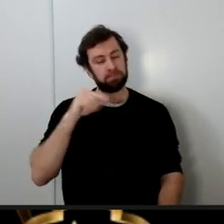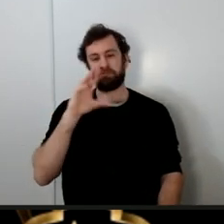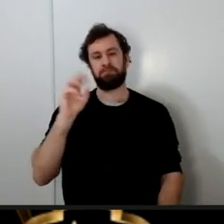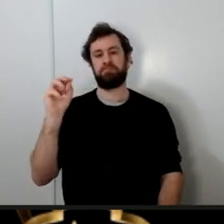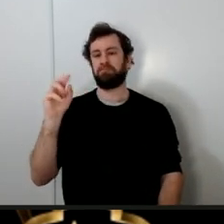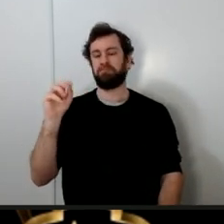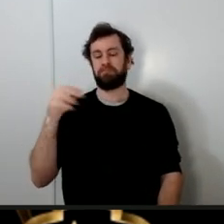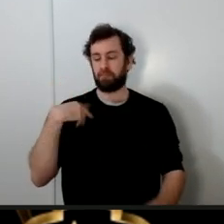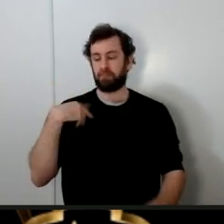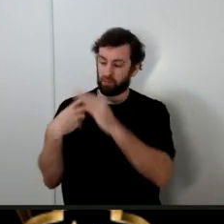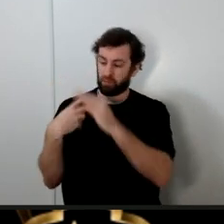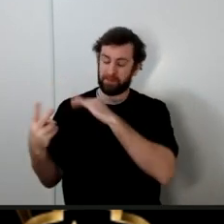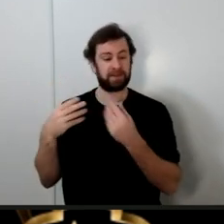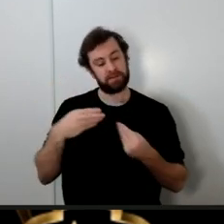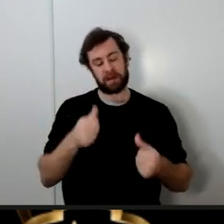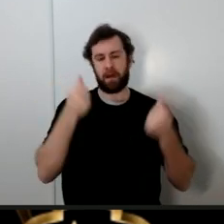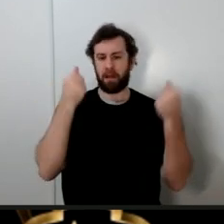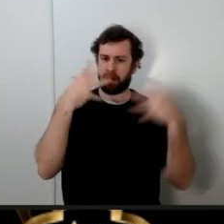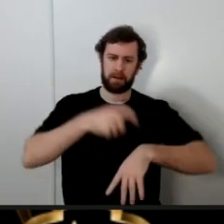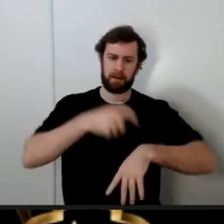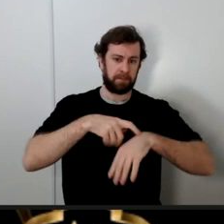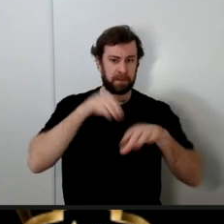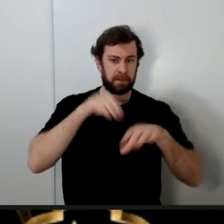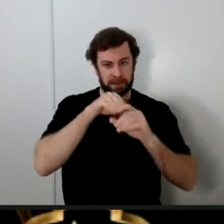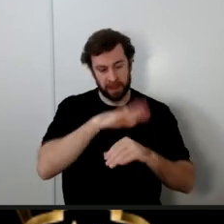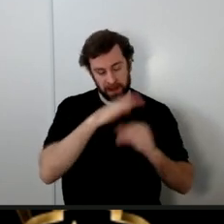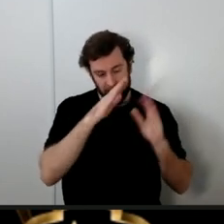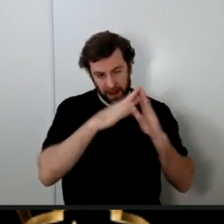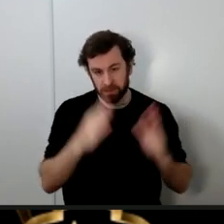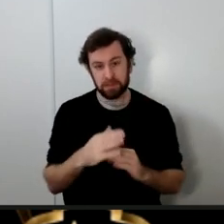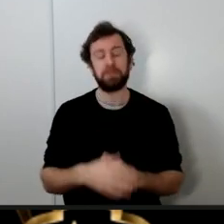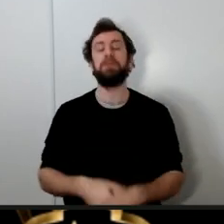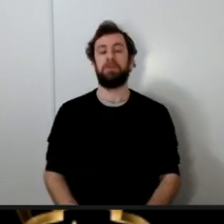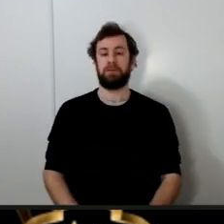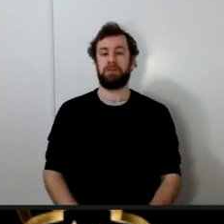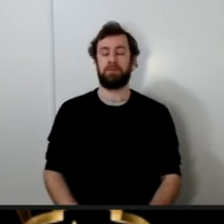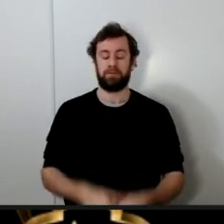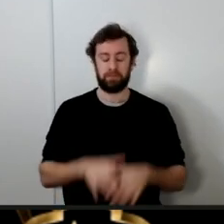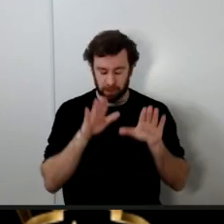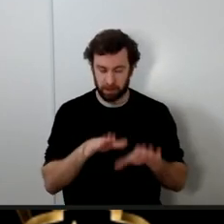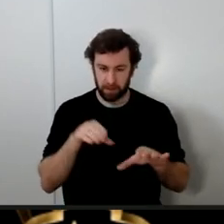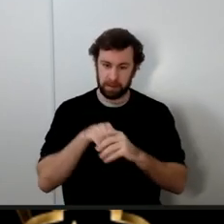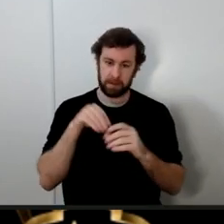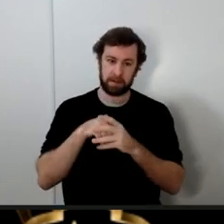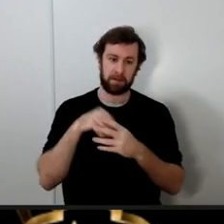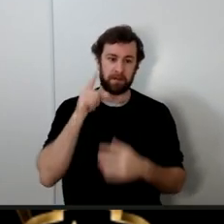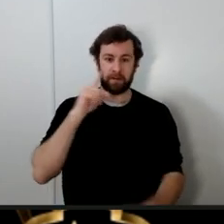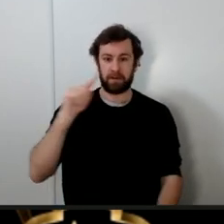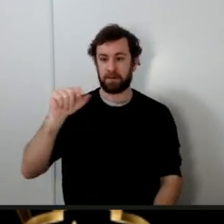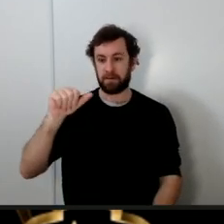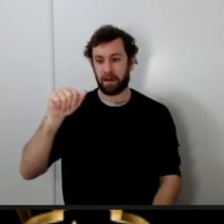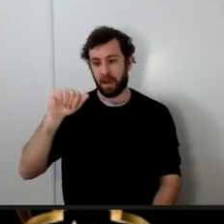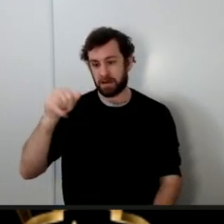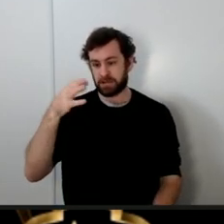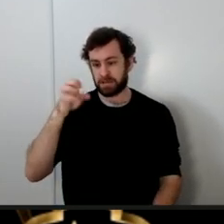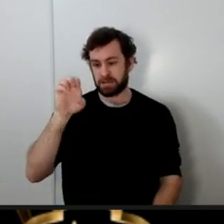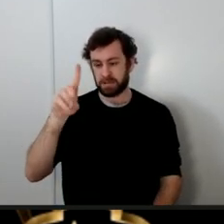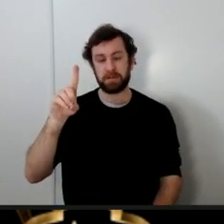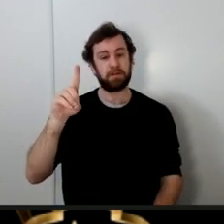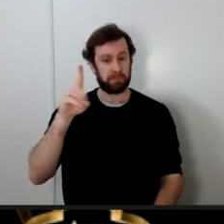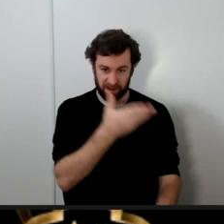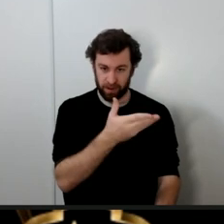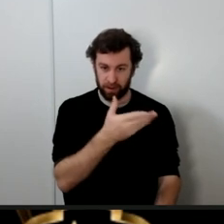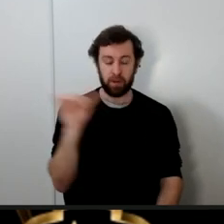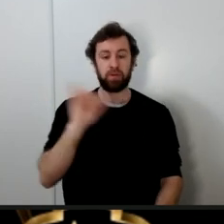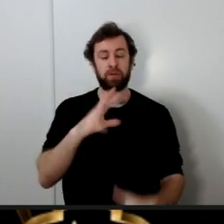lot of time in the house of Fatima he would pray Salat over there he would do tahajjud over there and he would also go there to